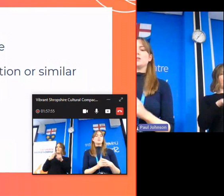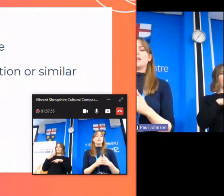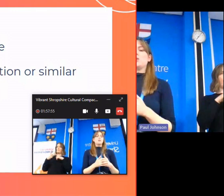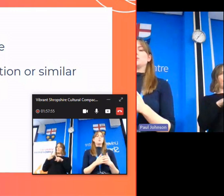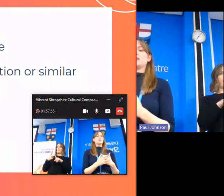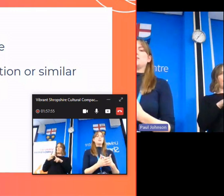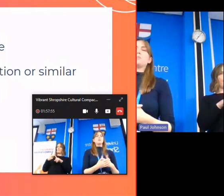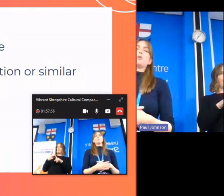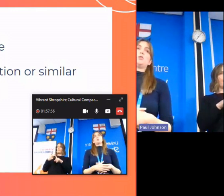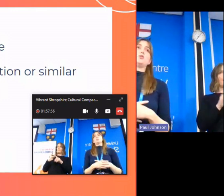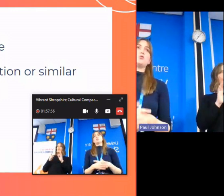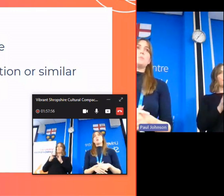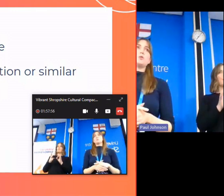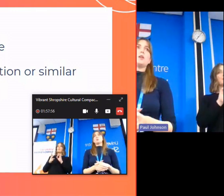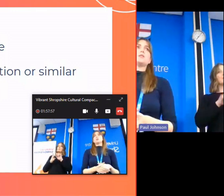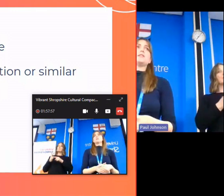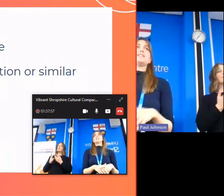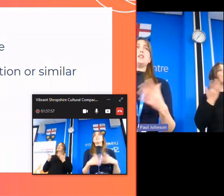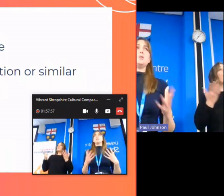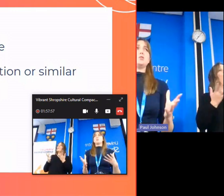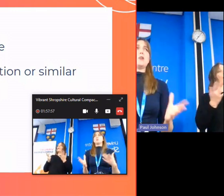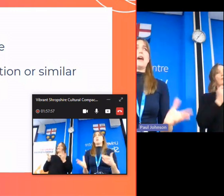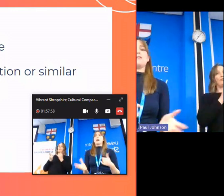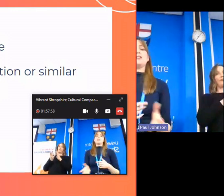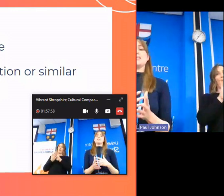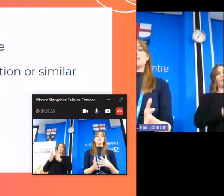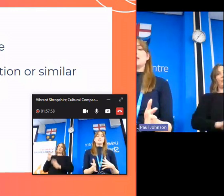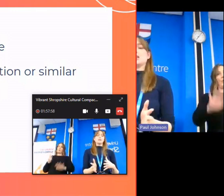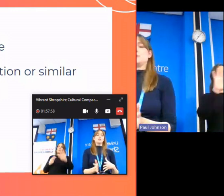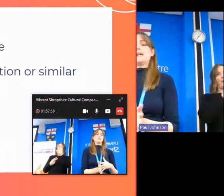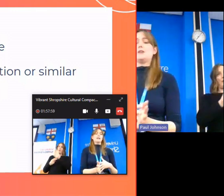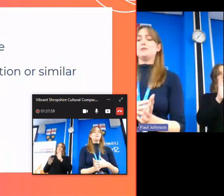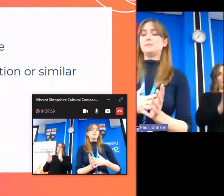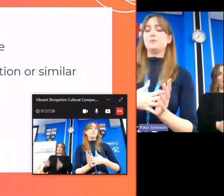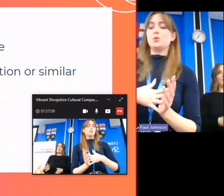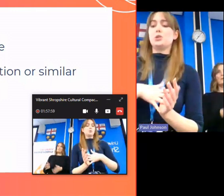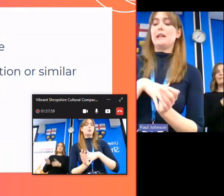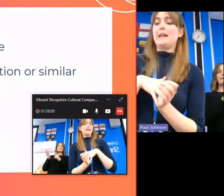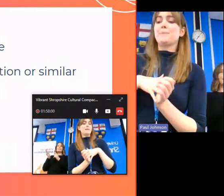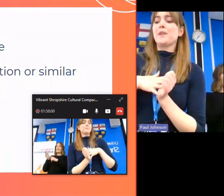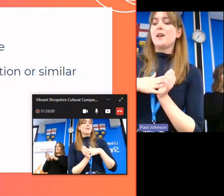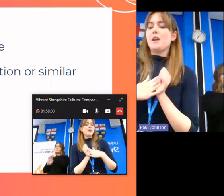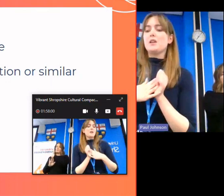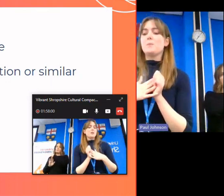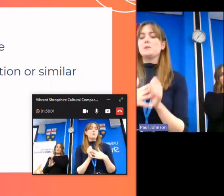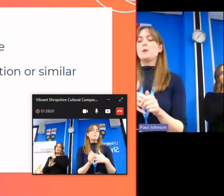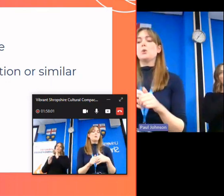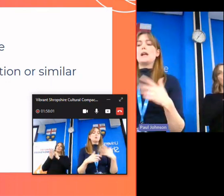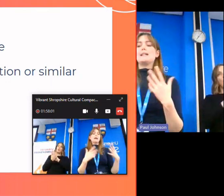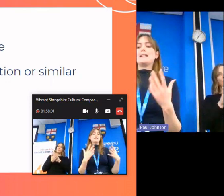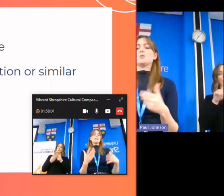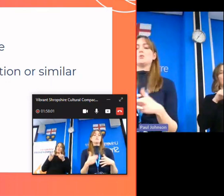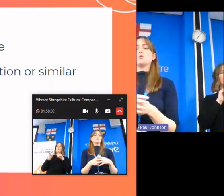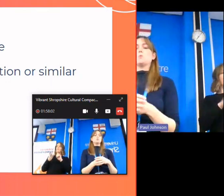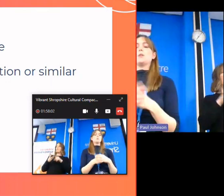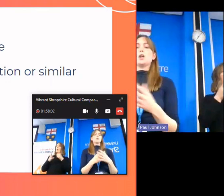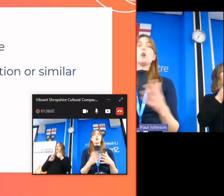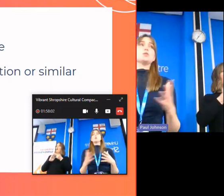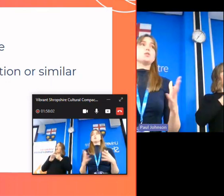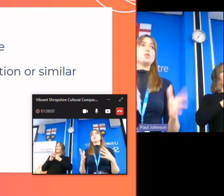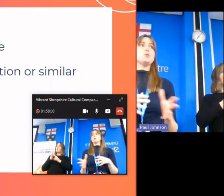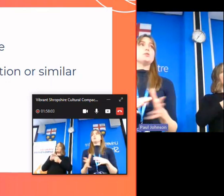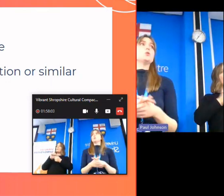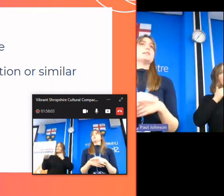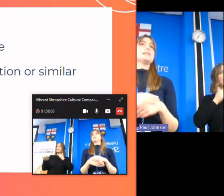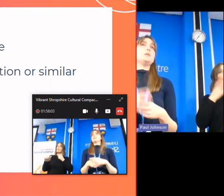must operate in or deliver your projects in shropshire so this is the unitary area and it doesn't include telford unfortunately you must be an organizational group